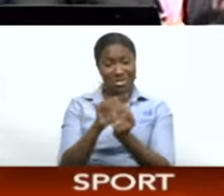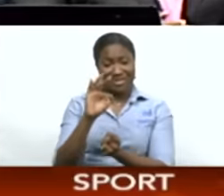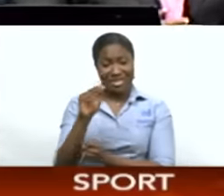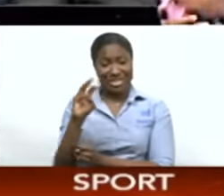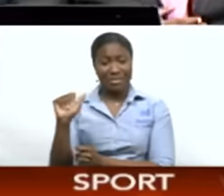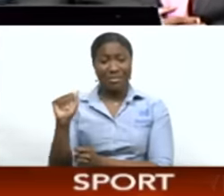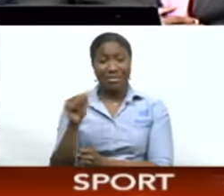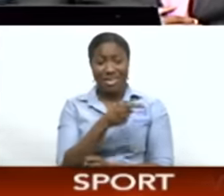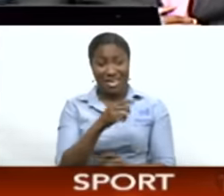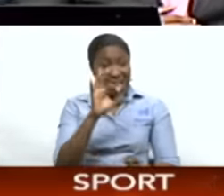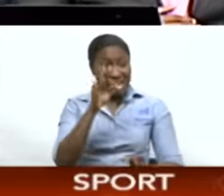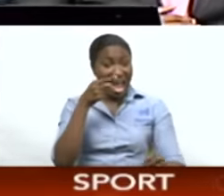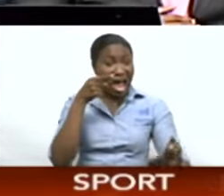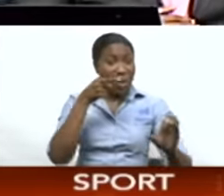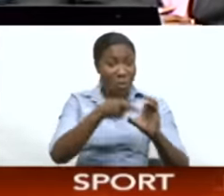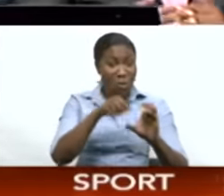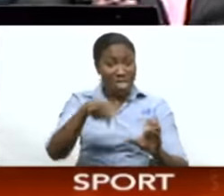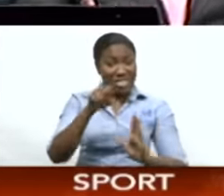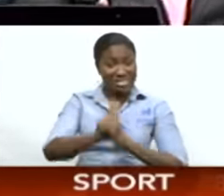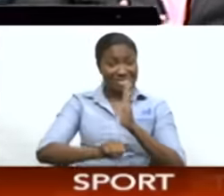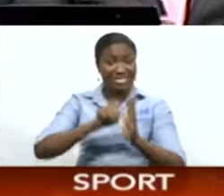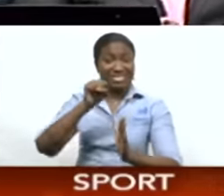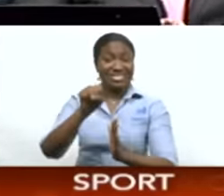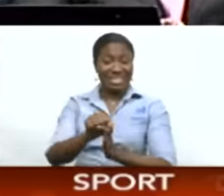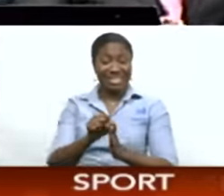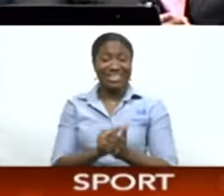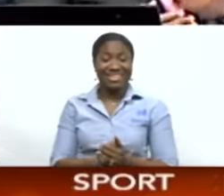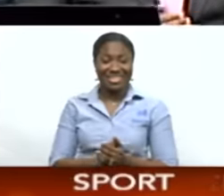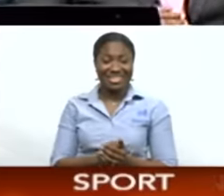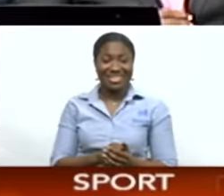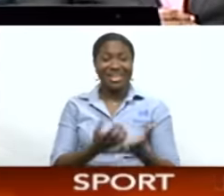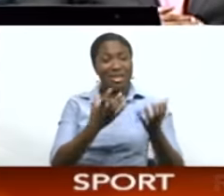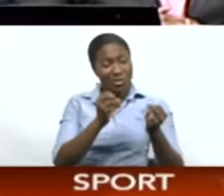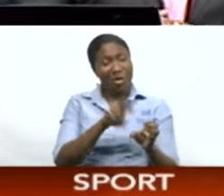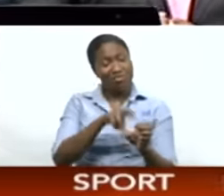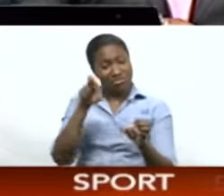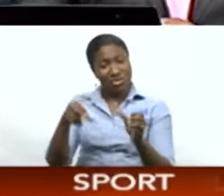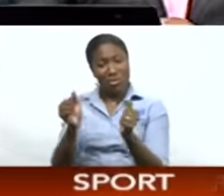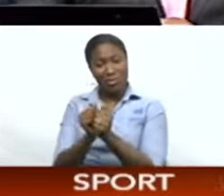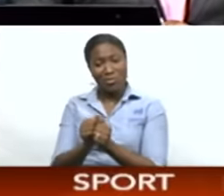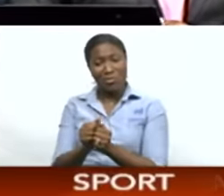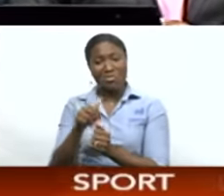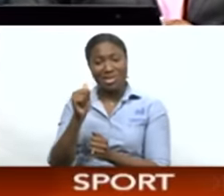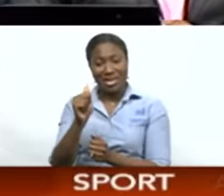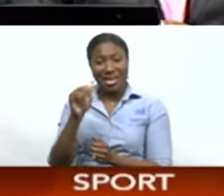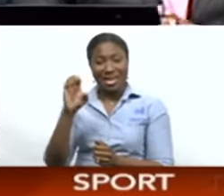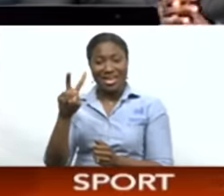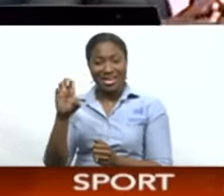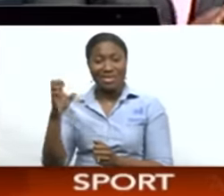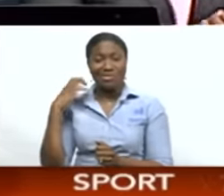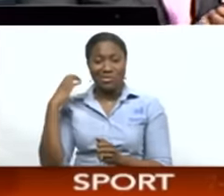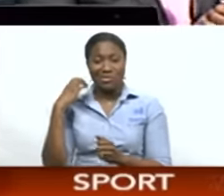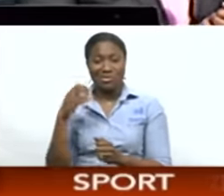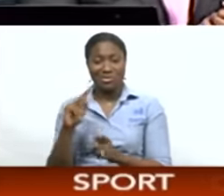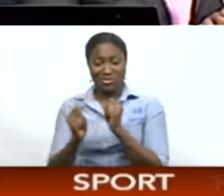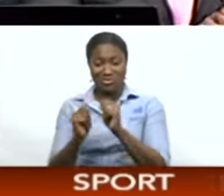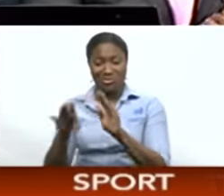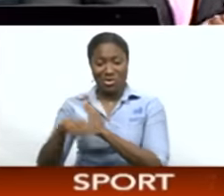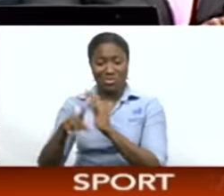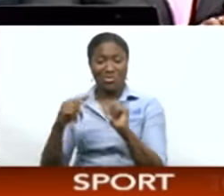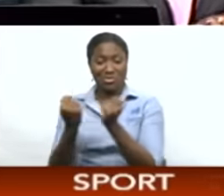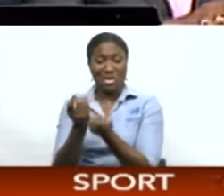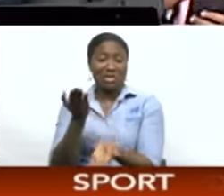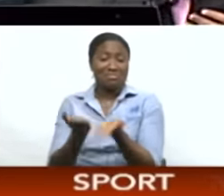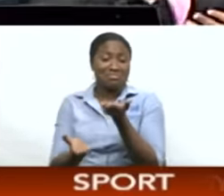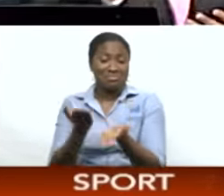the season as they seem to be marching. To Amgazeev's team. call him up on time. He may even get a look in us. You heard the people